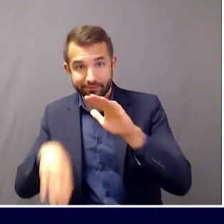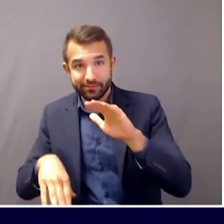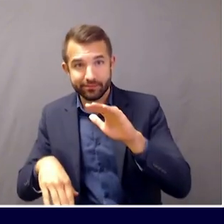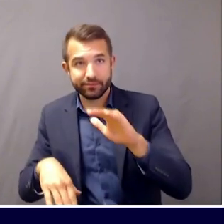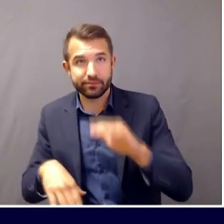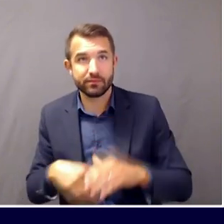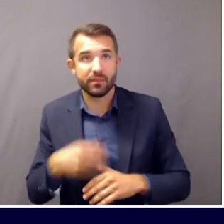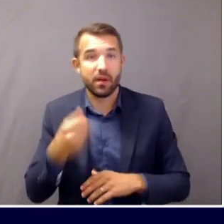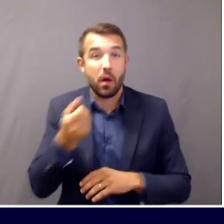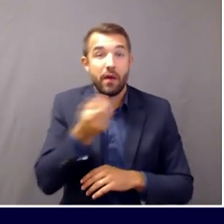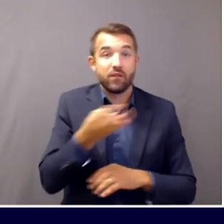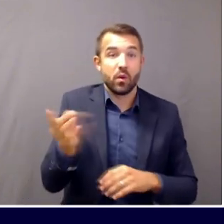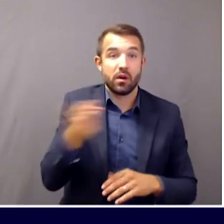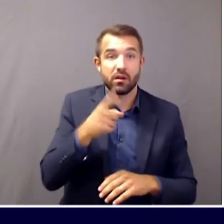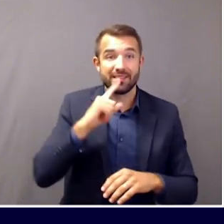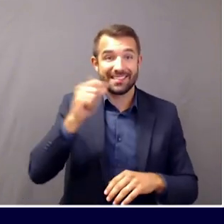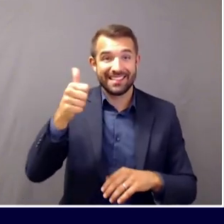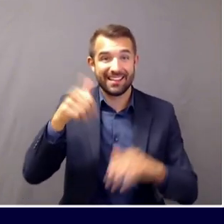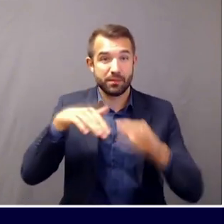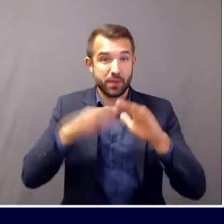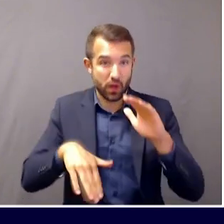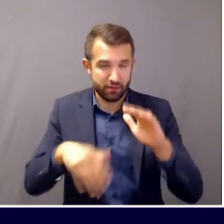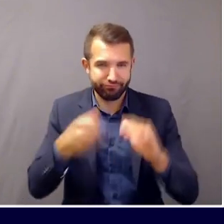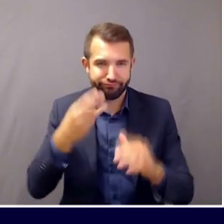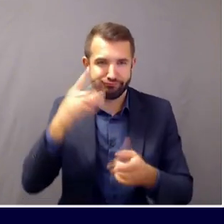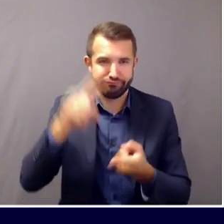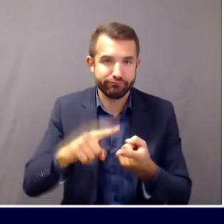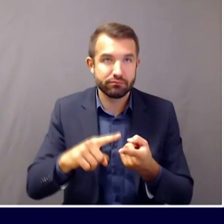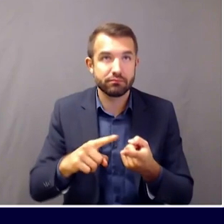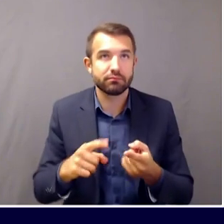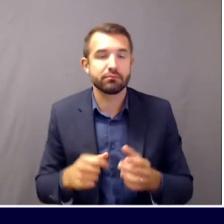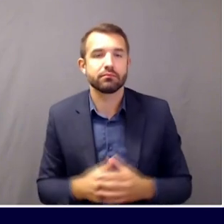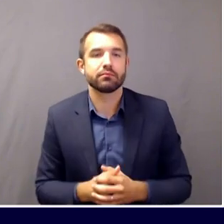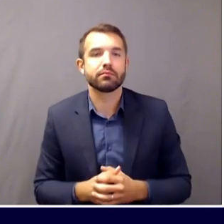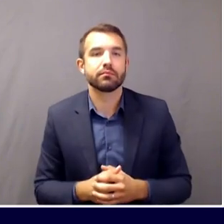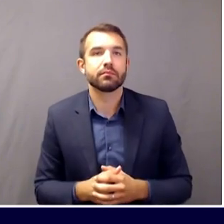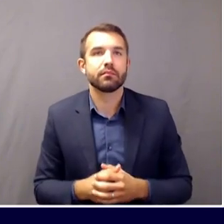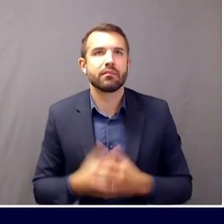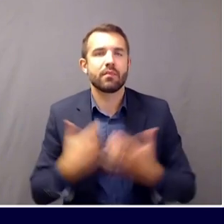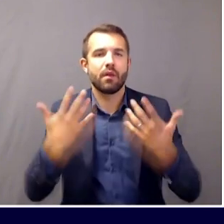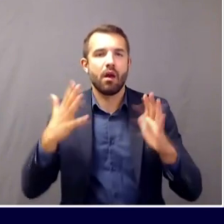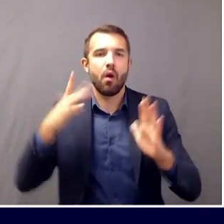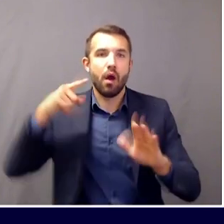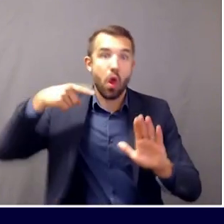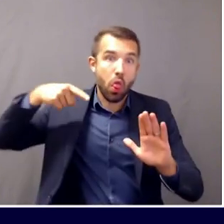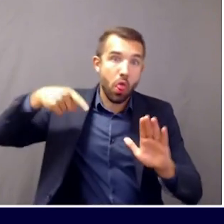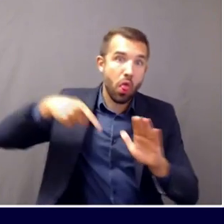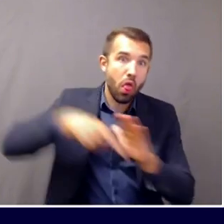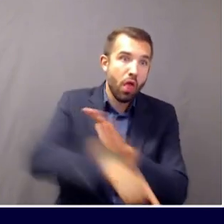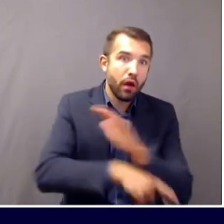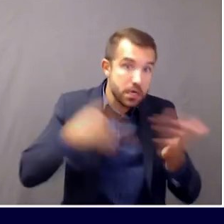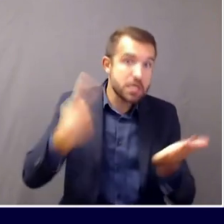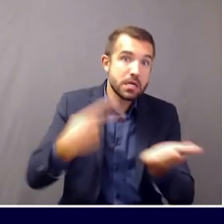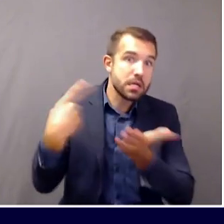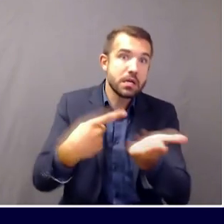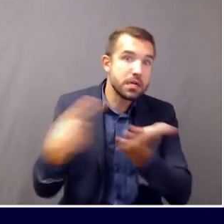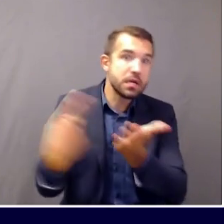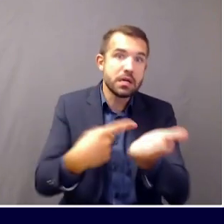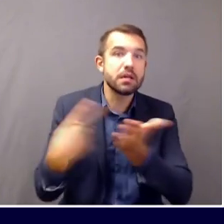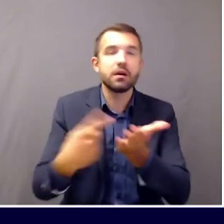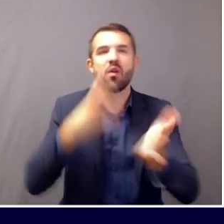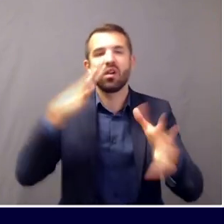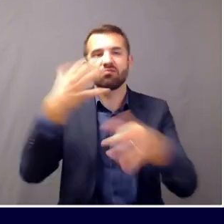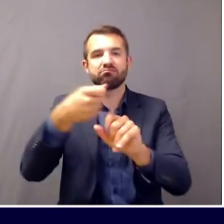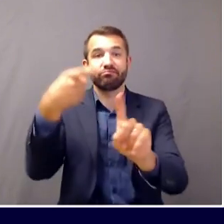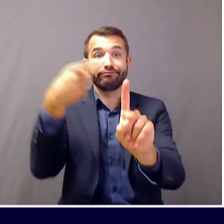what I'll say, without going into it too terribly much, what I'll say is when we think about children, and particularly in the